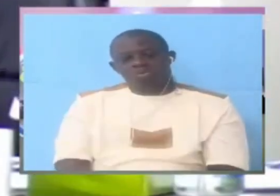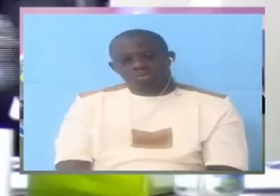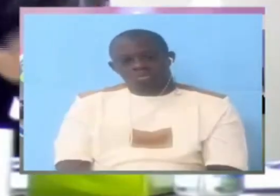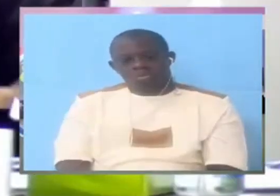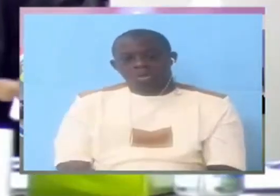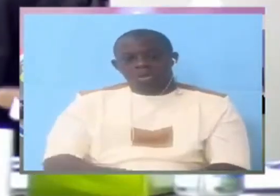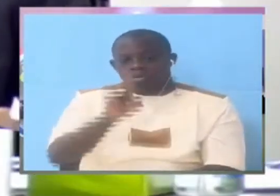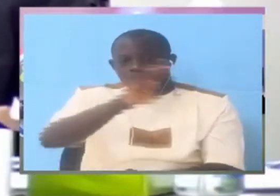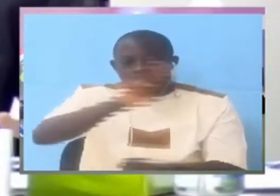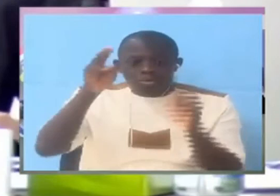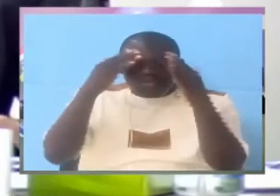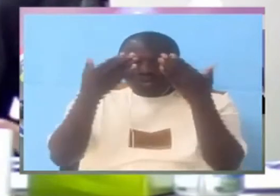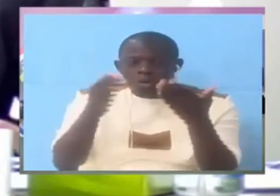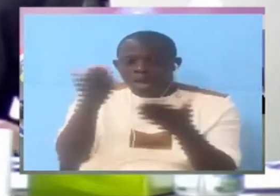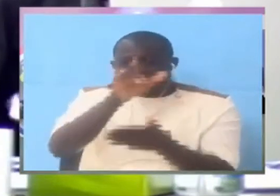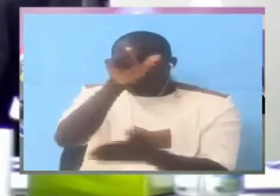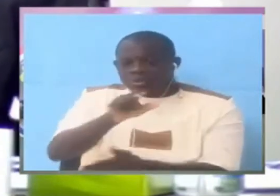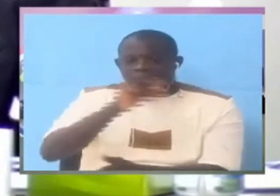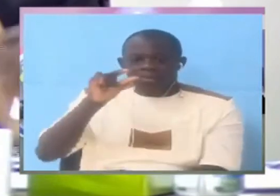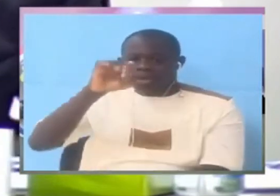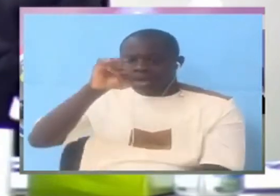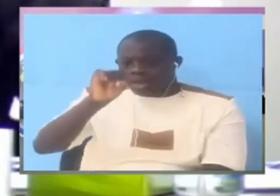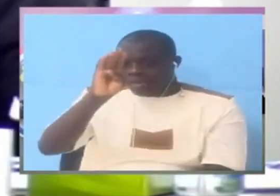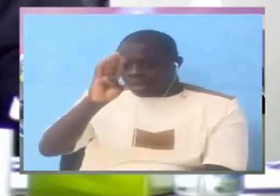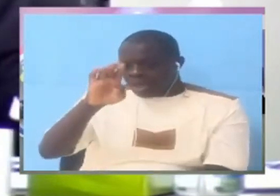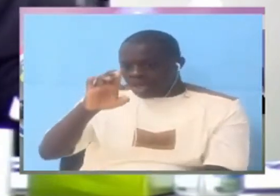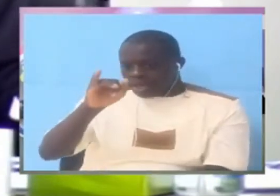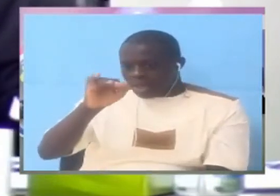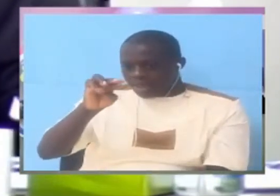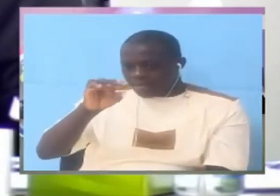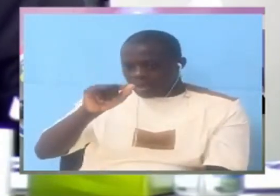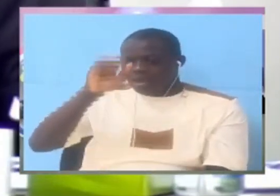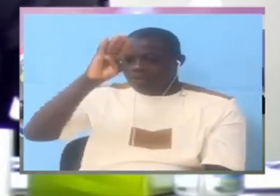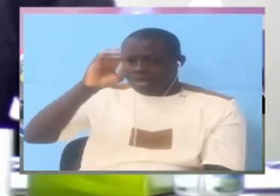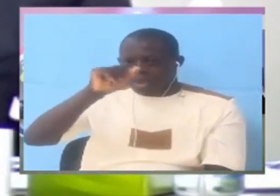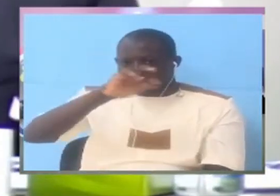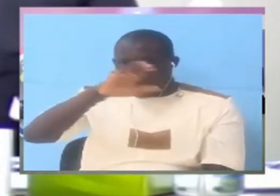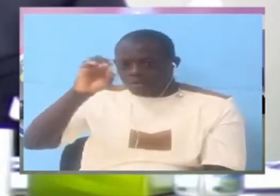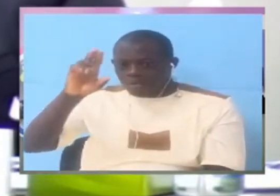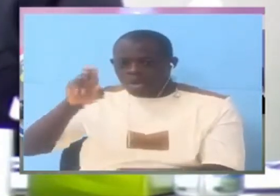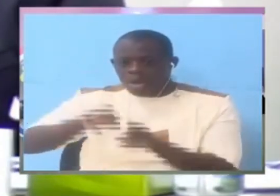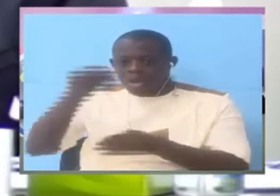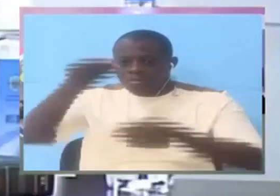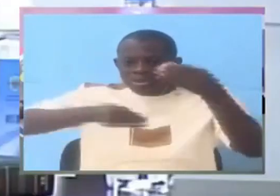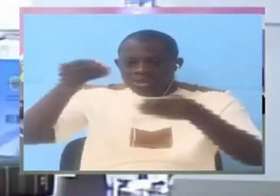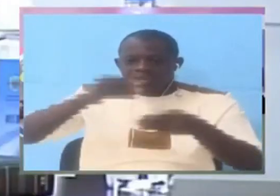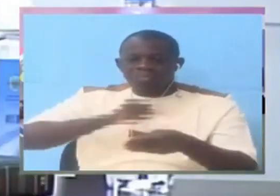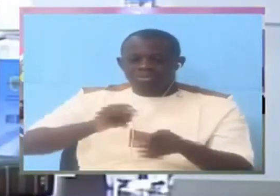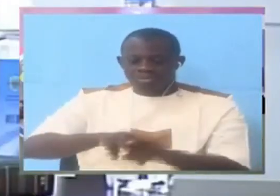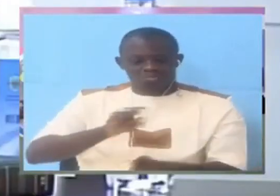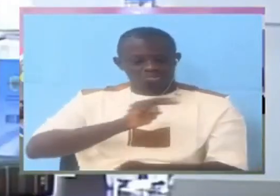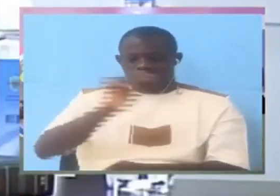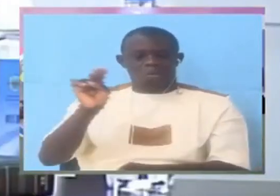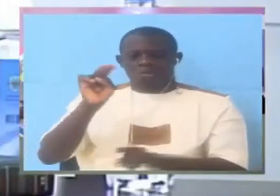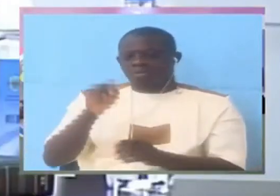You don't know anybody who called Mr. Ibrahim Abaro, a businessman? I don't know him, Mr. Ibrahim Abaro. you him? Mr. no. How do you